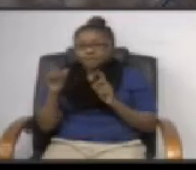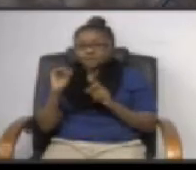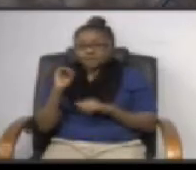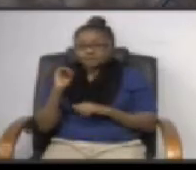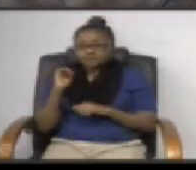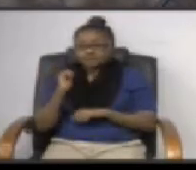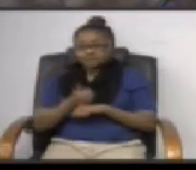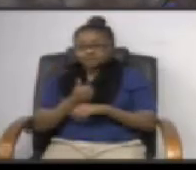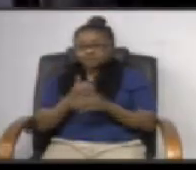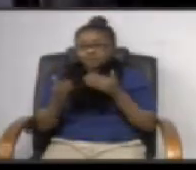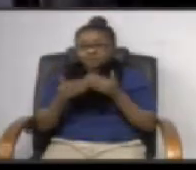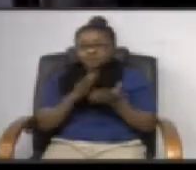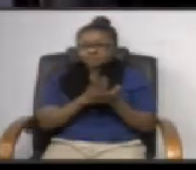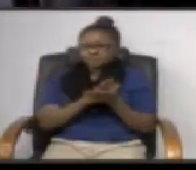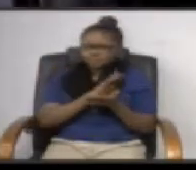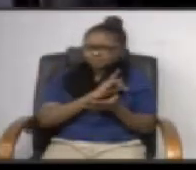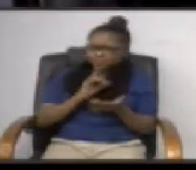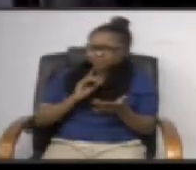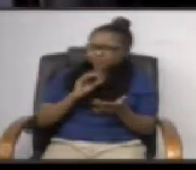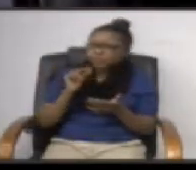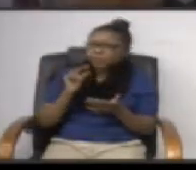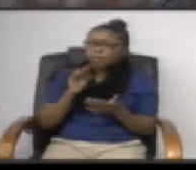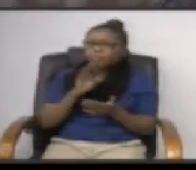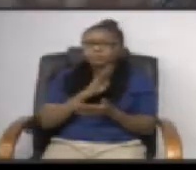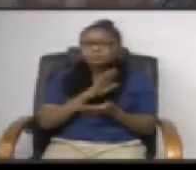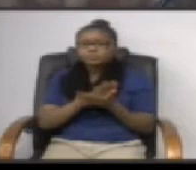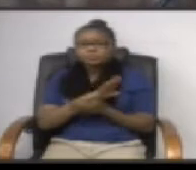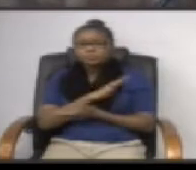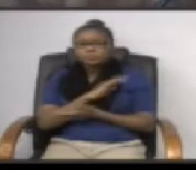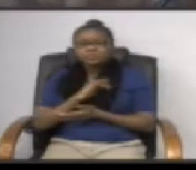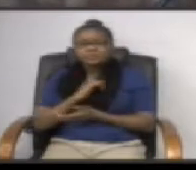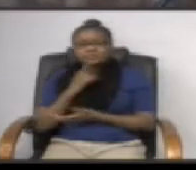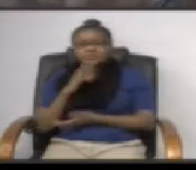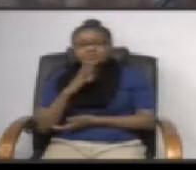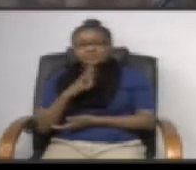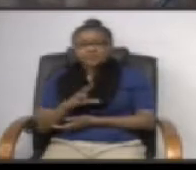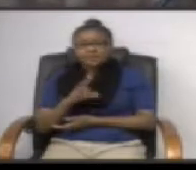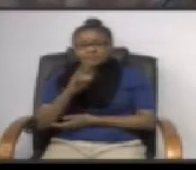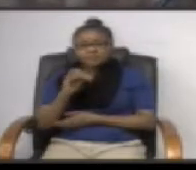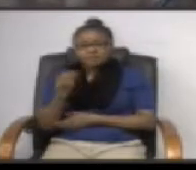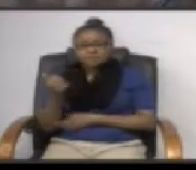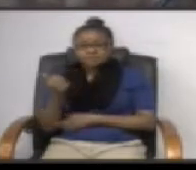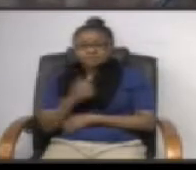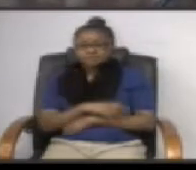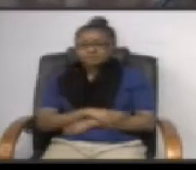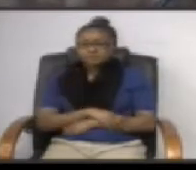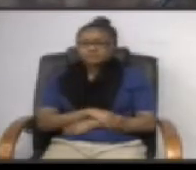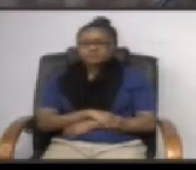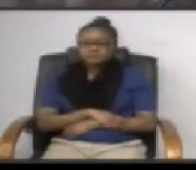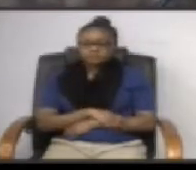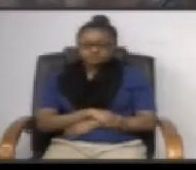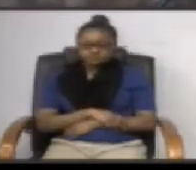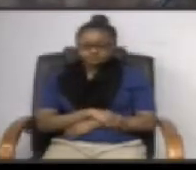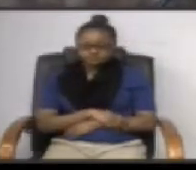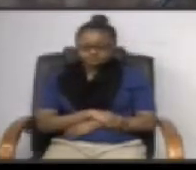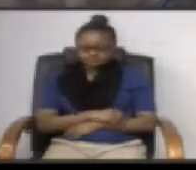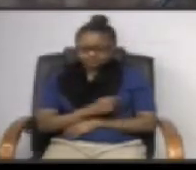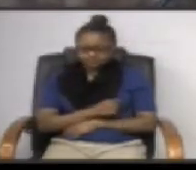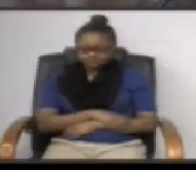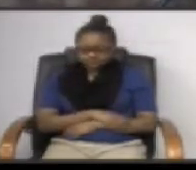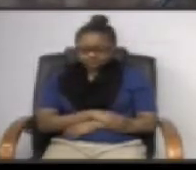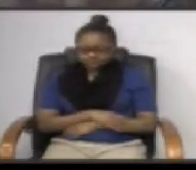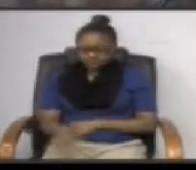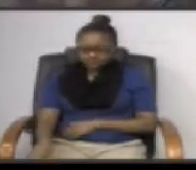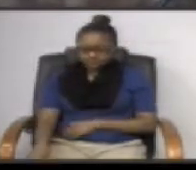oh it wasn't no board it was no i'm talking the school board already okayed it in 2010 they do not they may